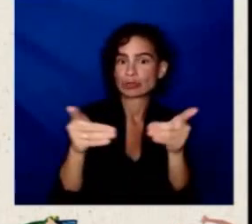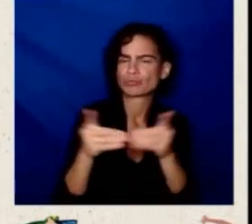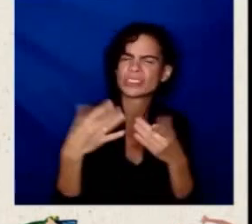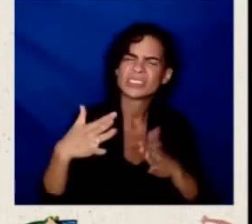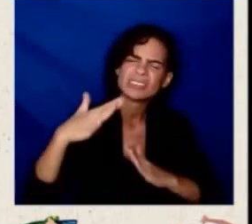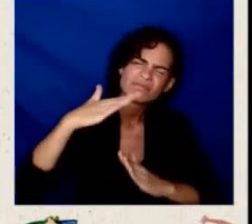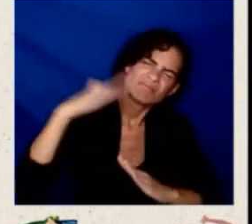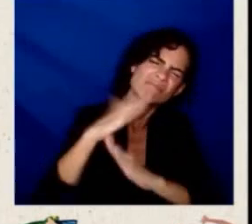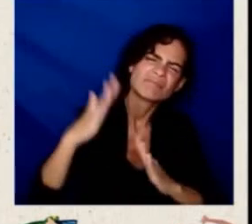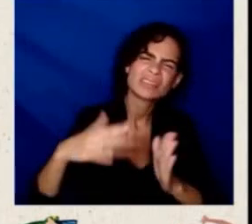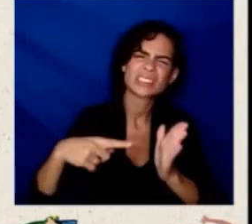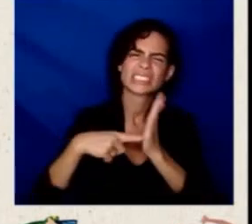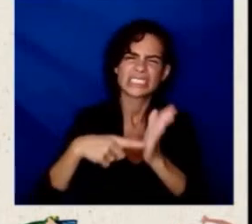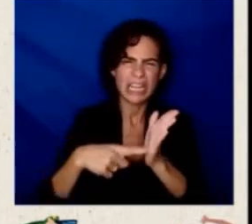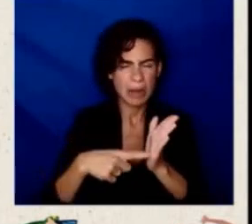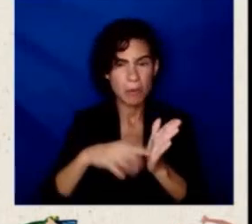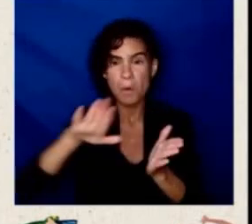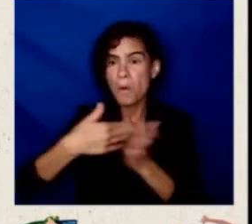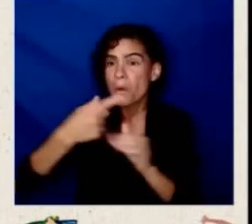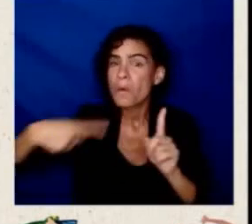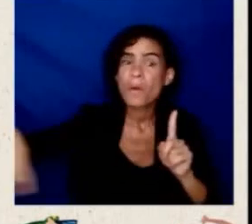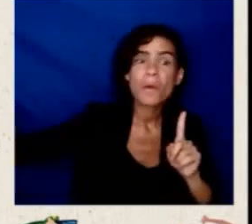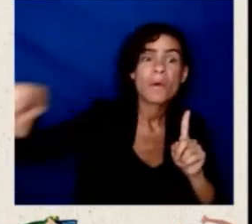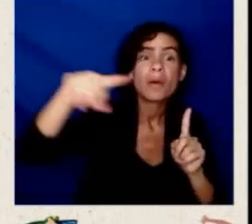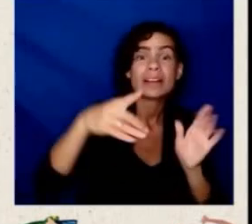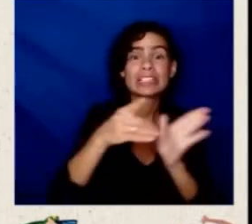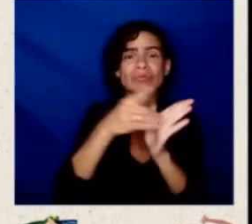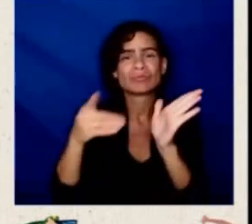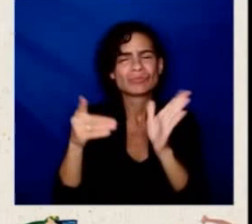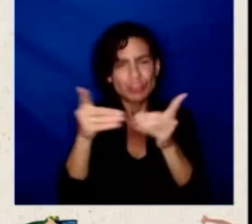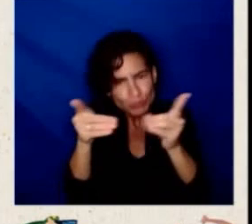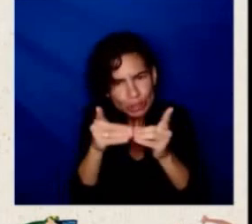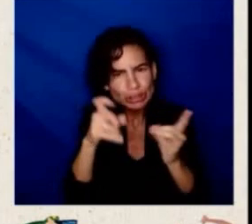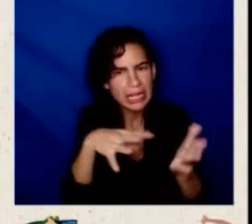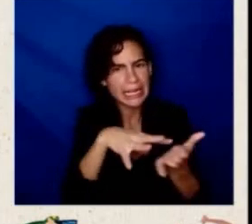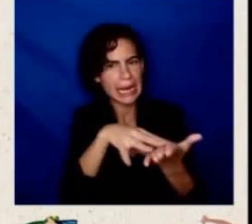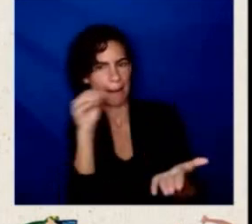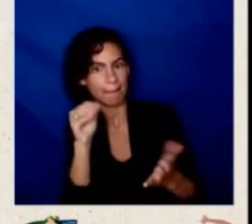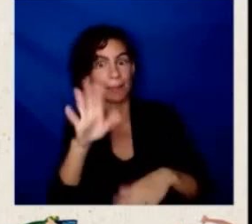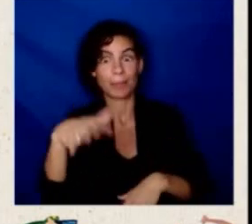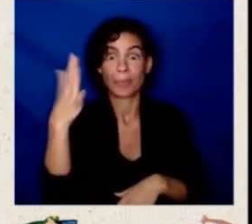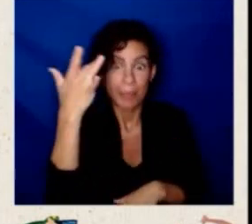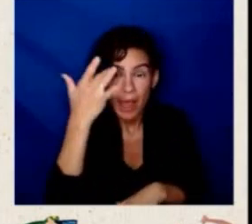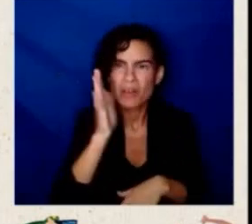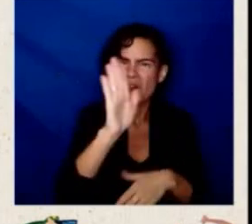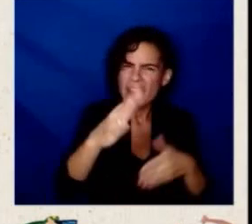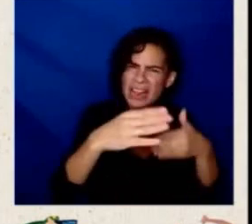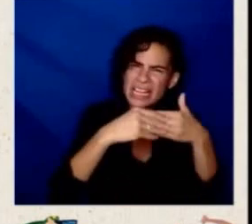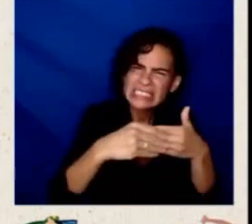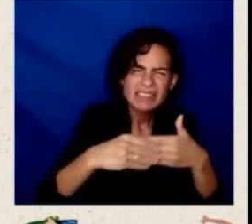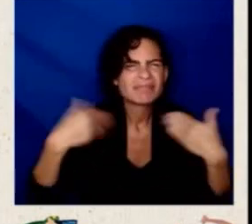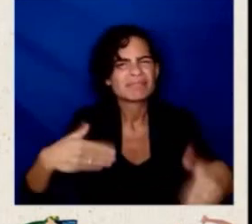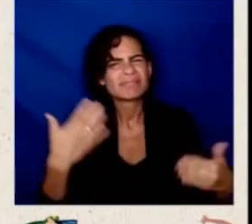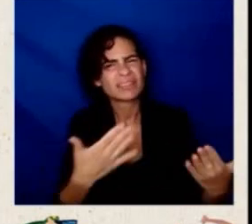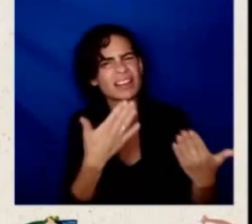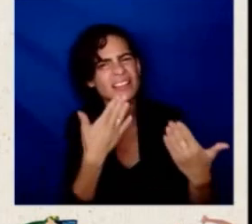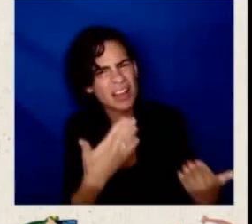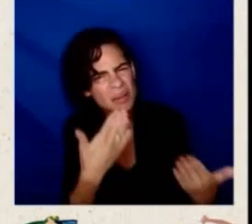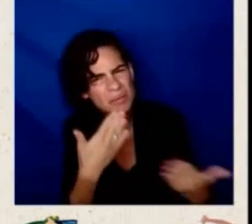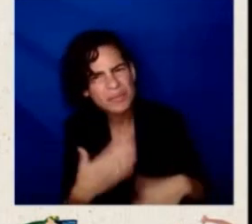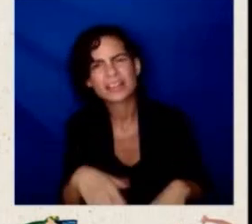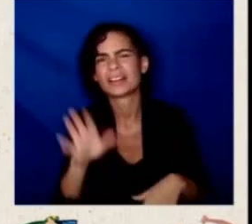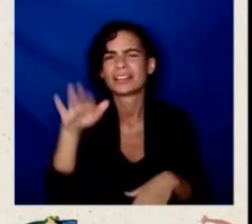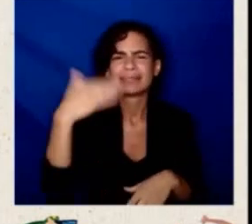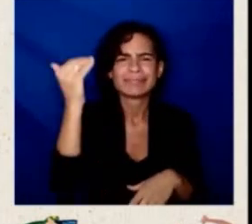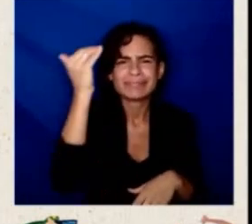students are in school uninterrupted because of your leadership on the board there. So thank you for your leadership. I know it's not easy, but what you're